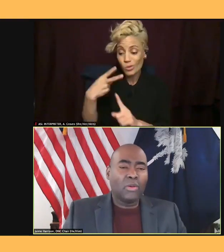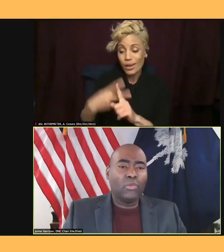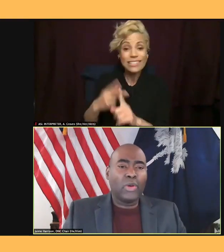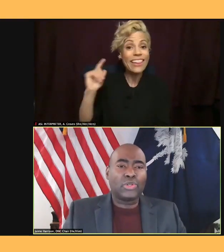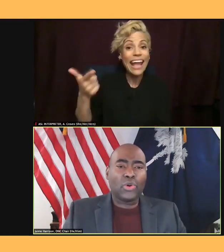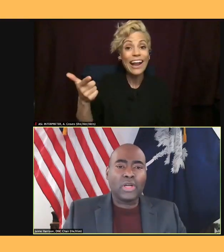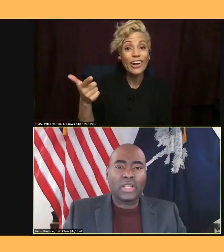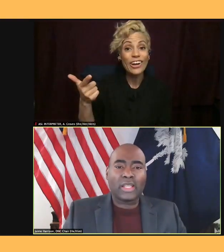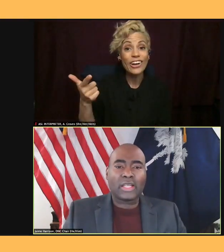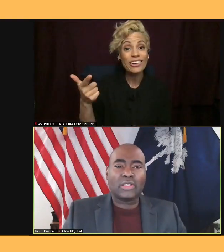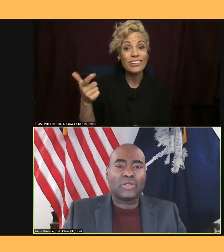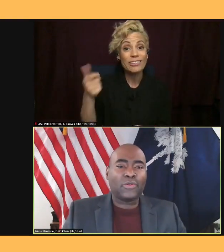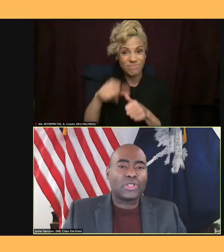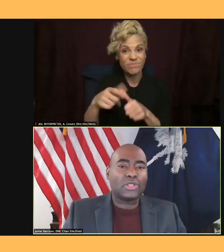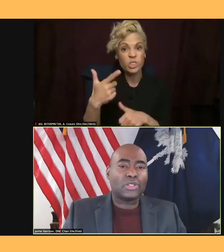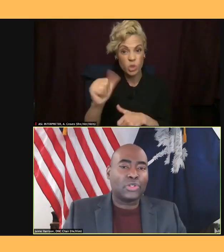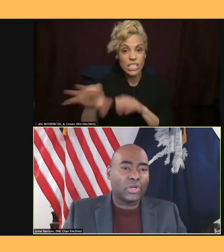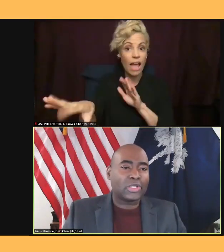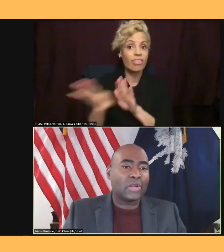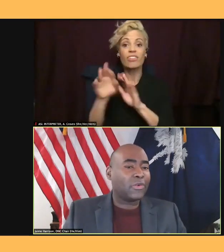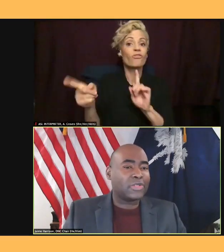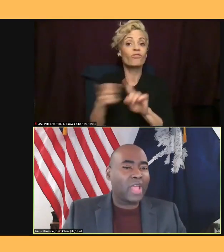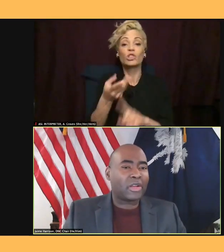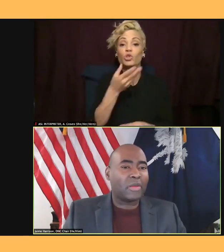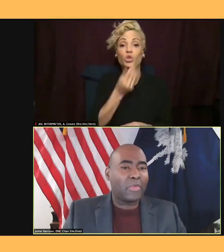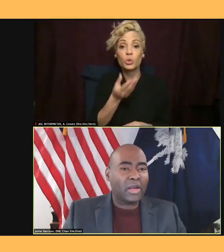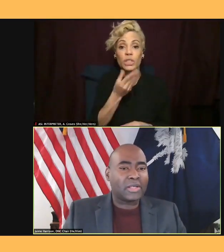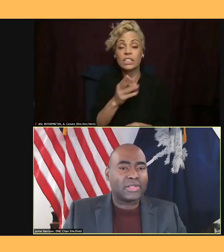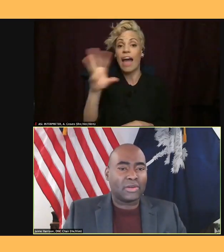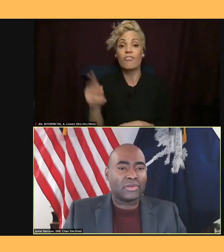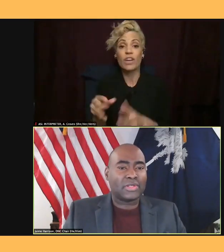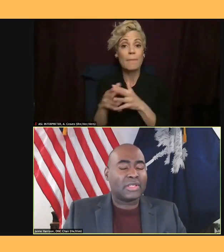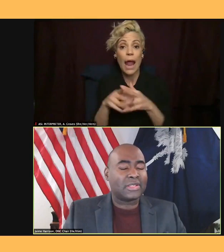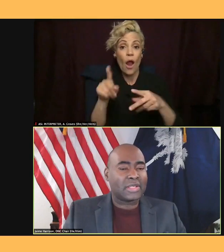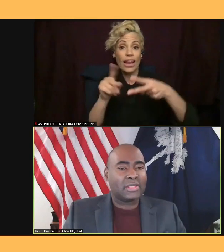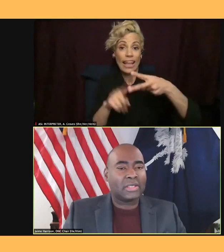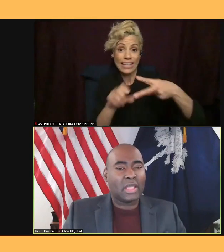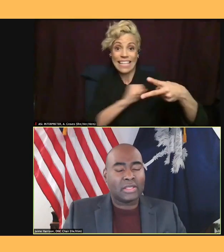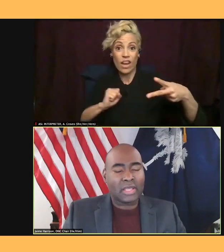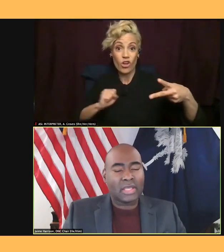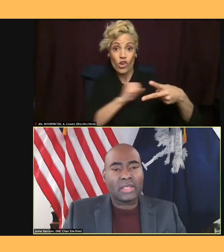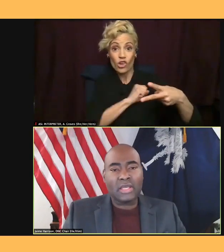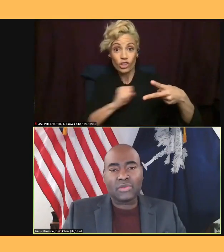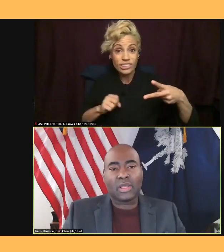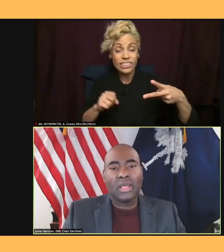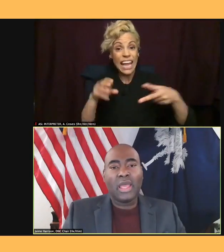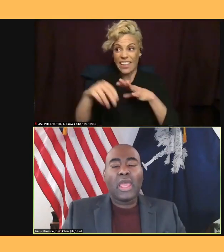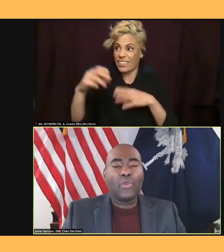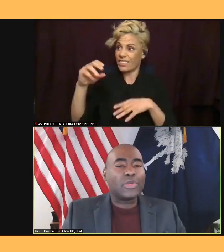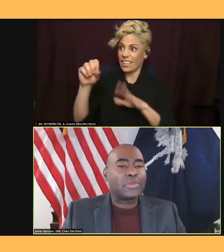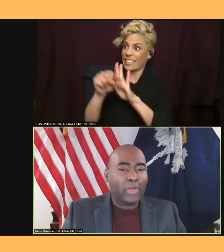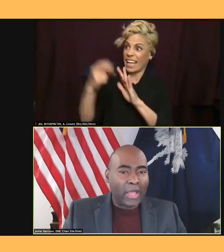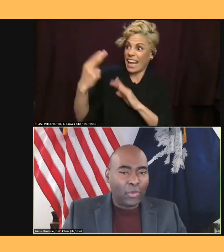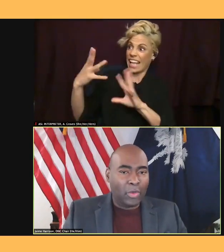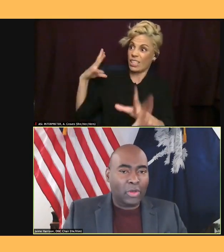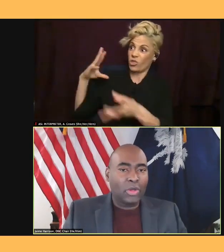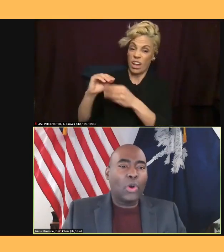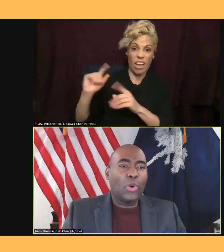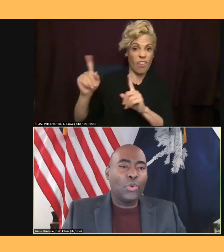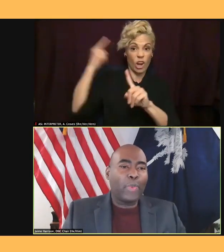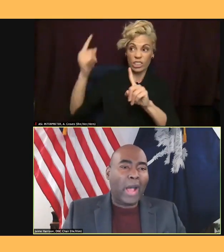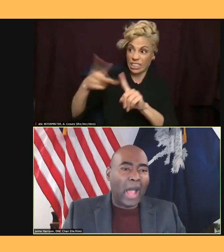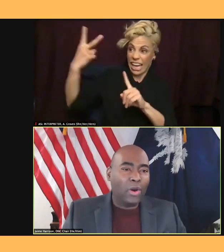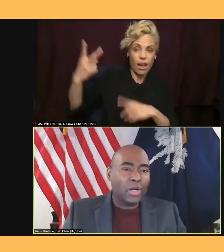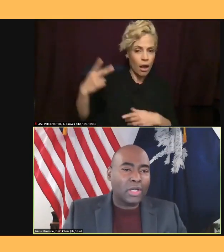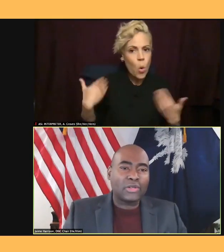elected its first Jewish and first African American sinners in the state's history, was Black women who powered us